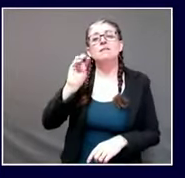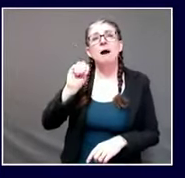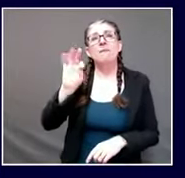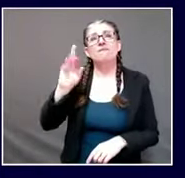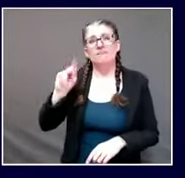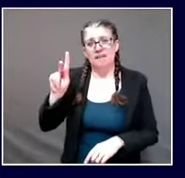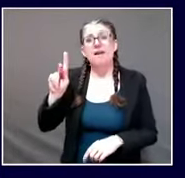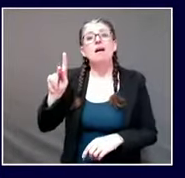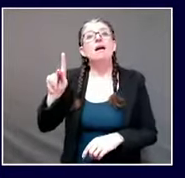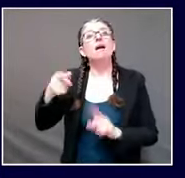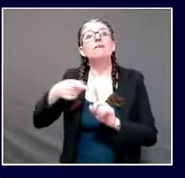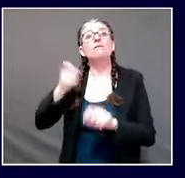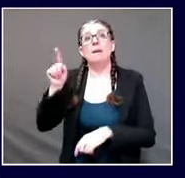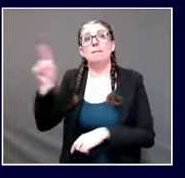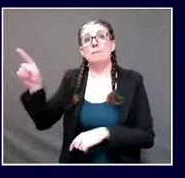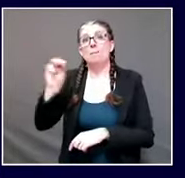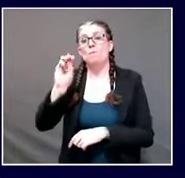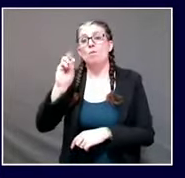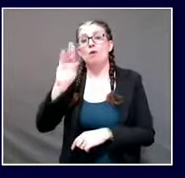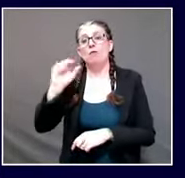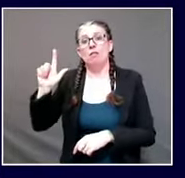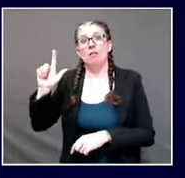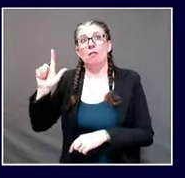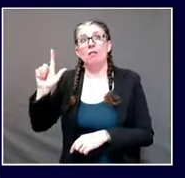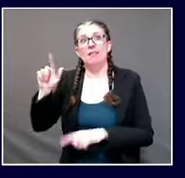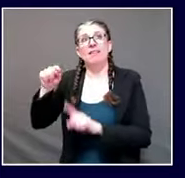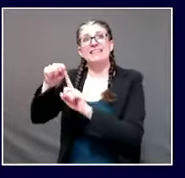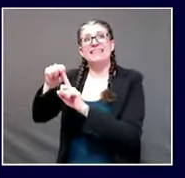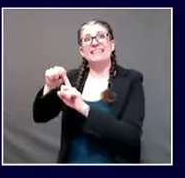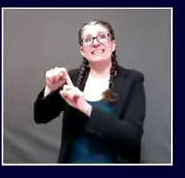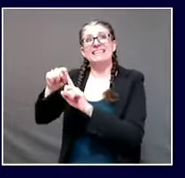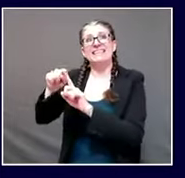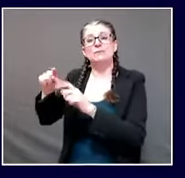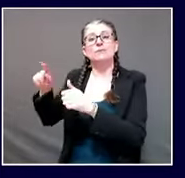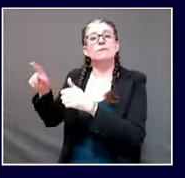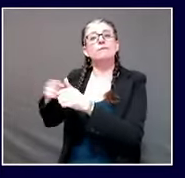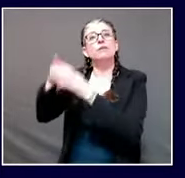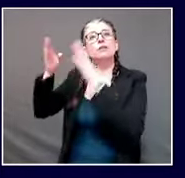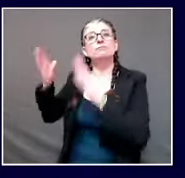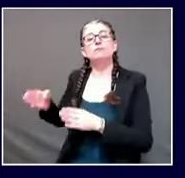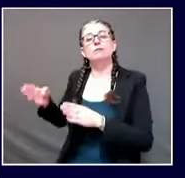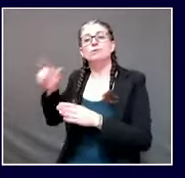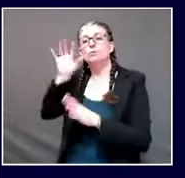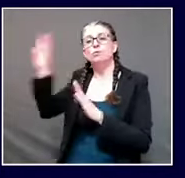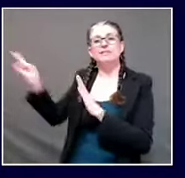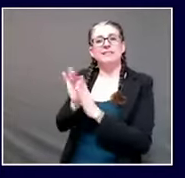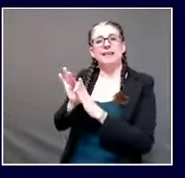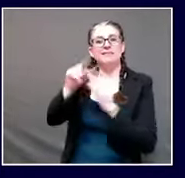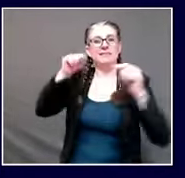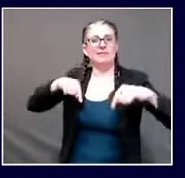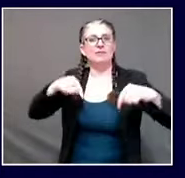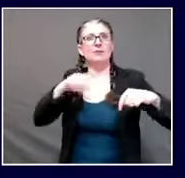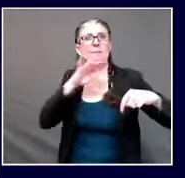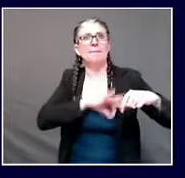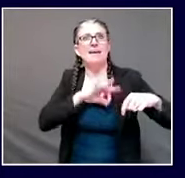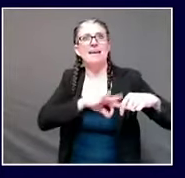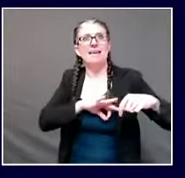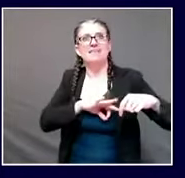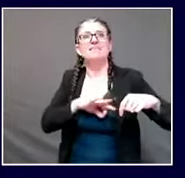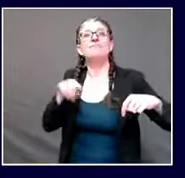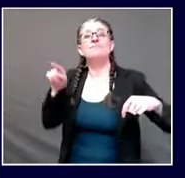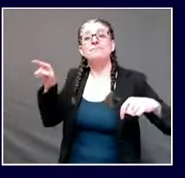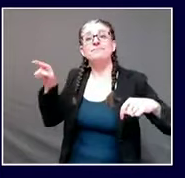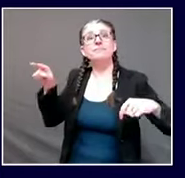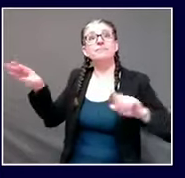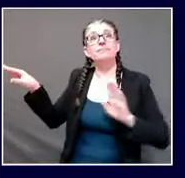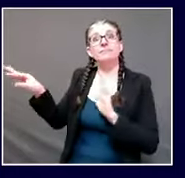gentle man, a natural-born leader, who died last month within only days of catching the virus. People like Jerry